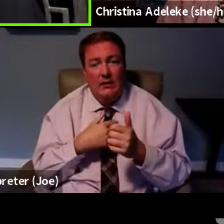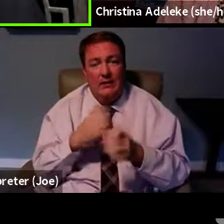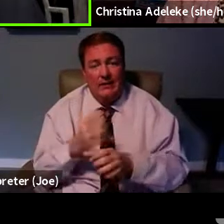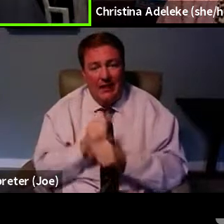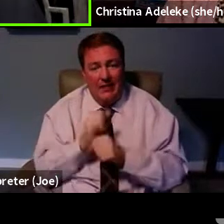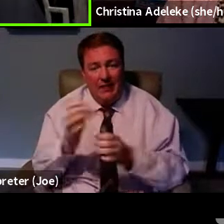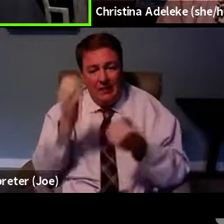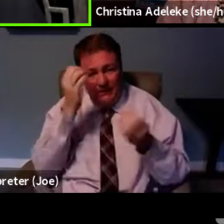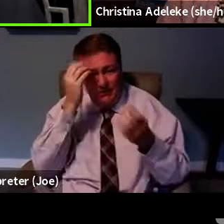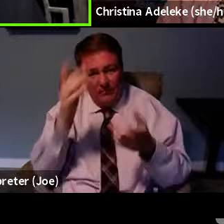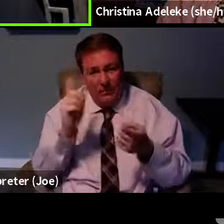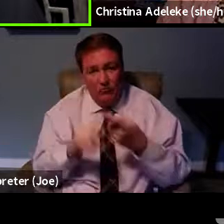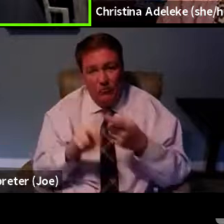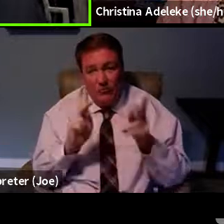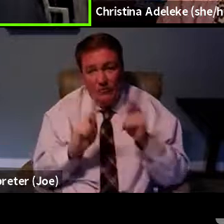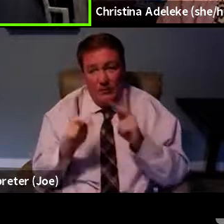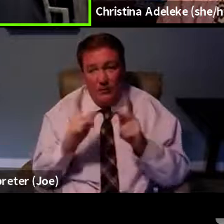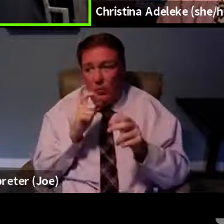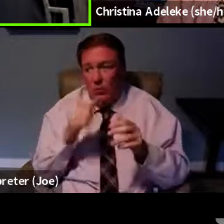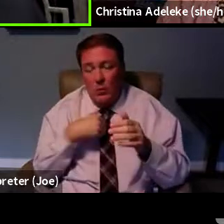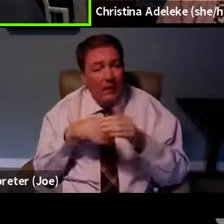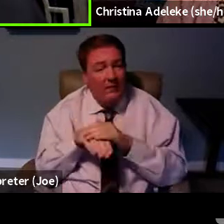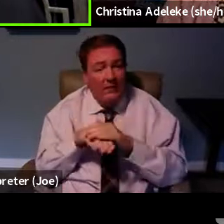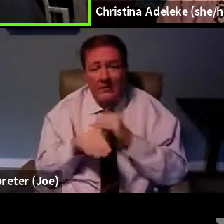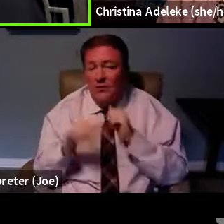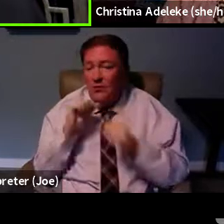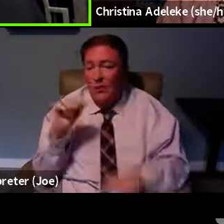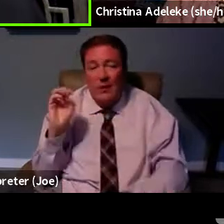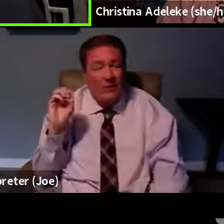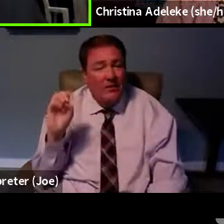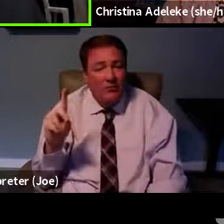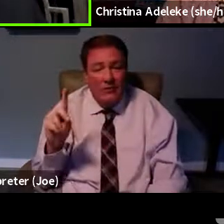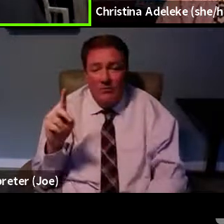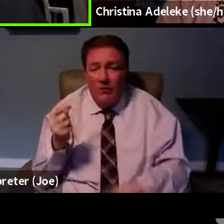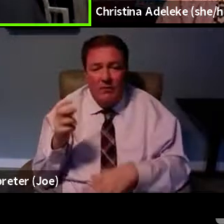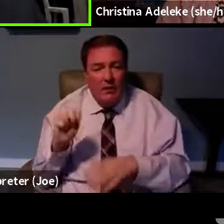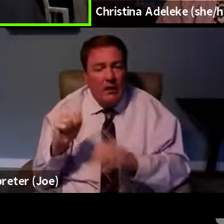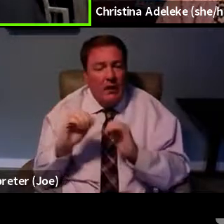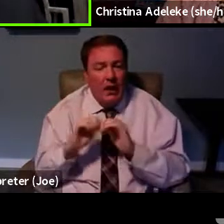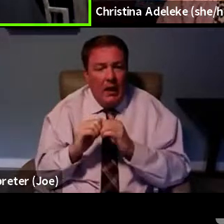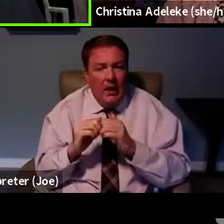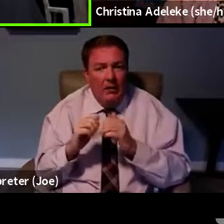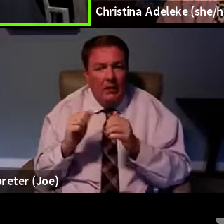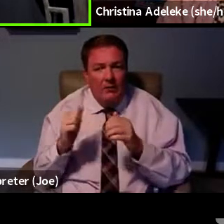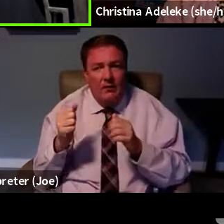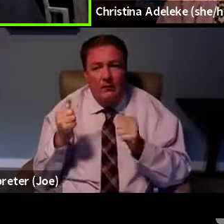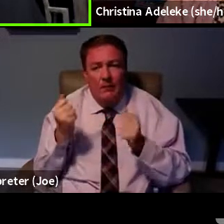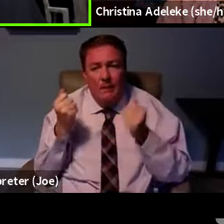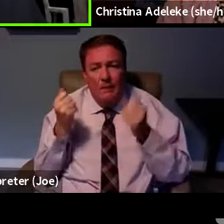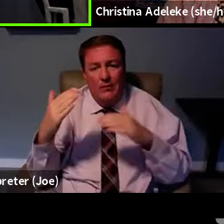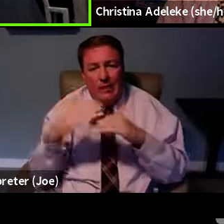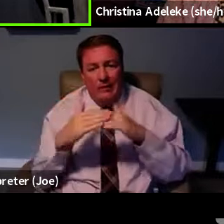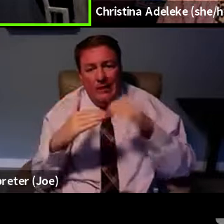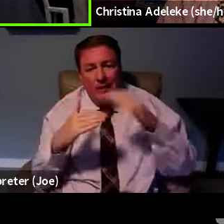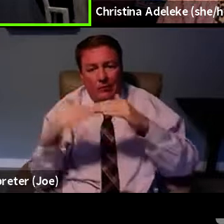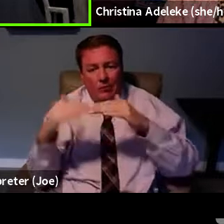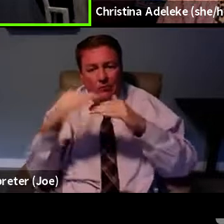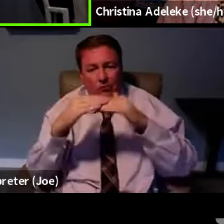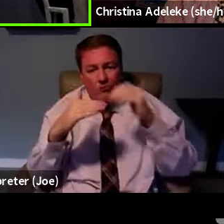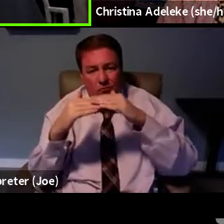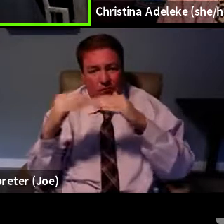people who don't have access, who are not educated about it? I think it's a multi-layered layers of